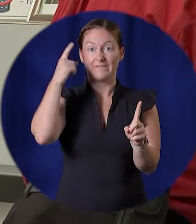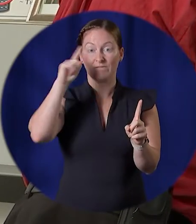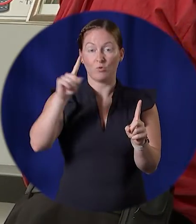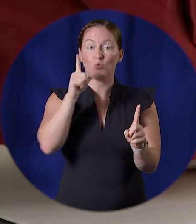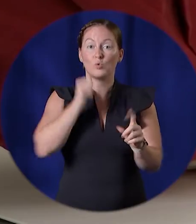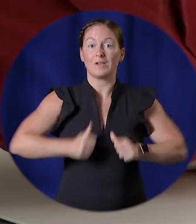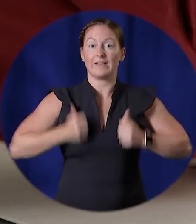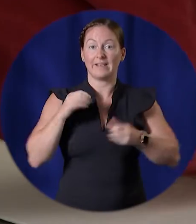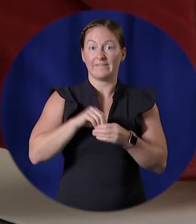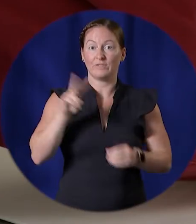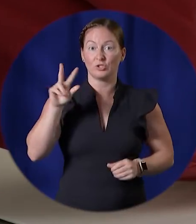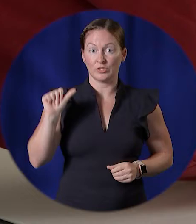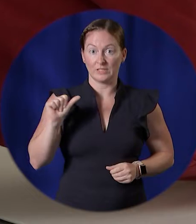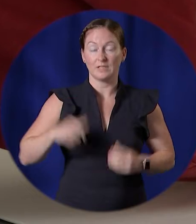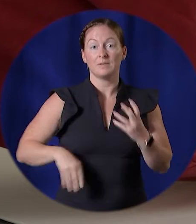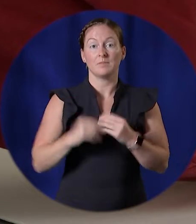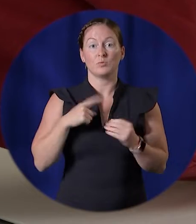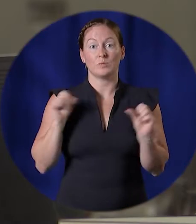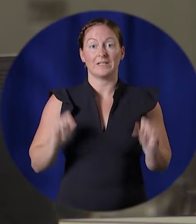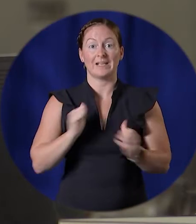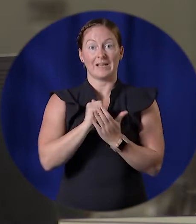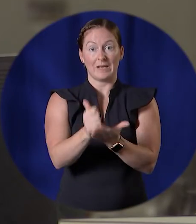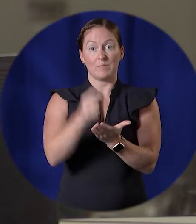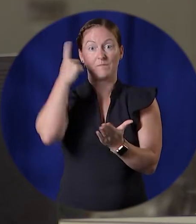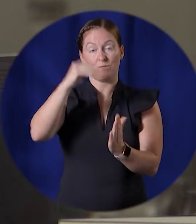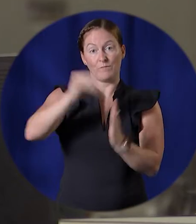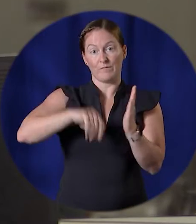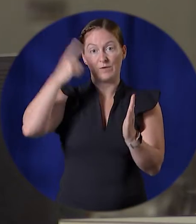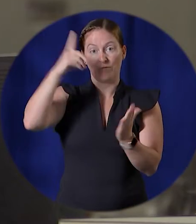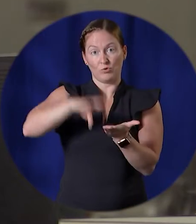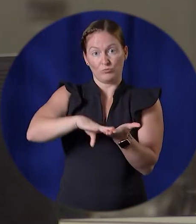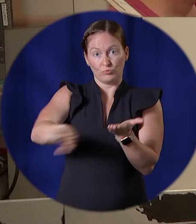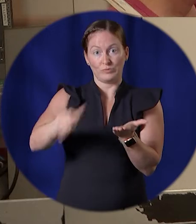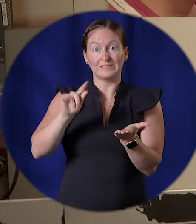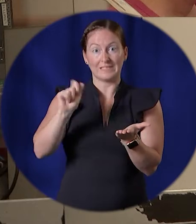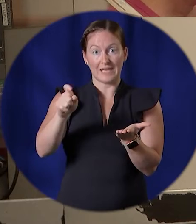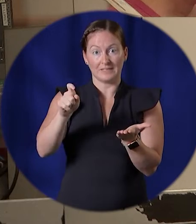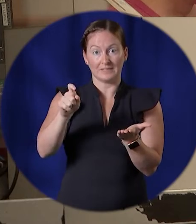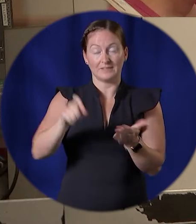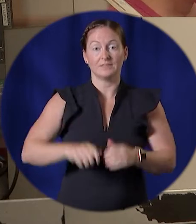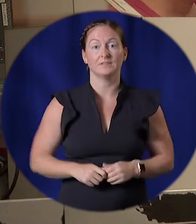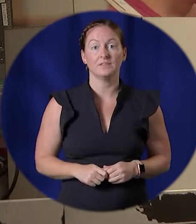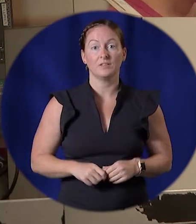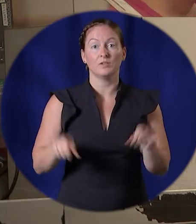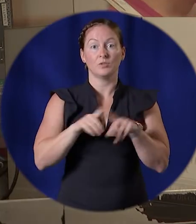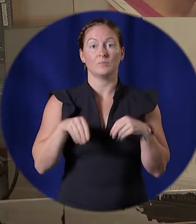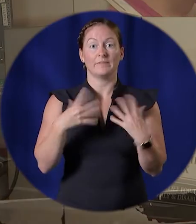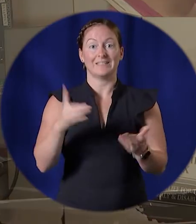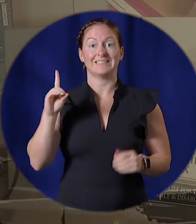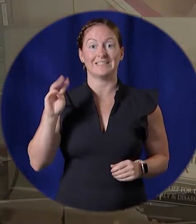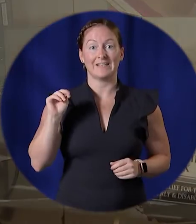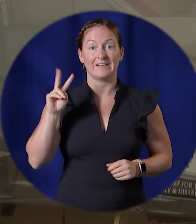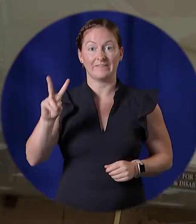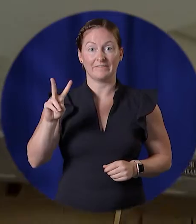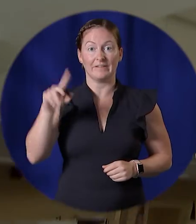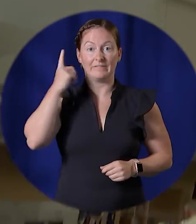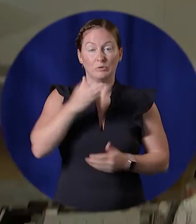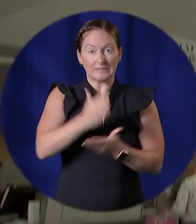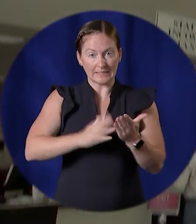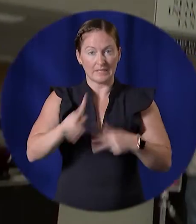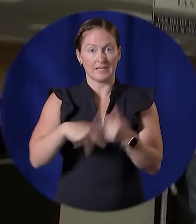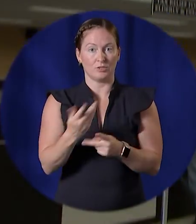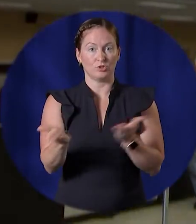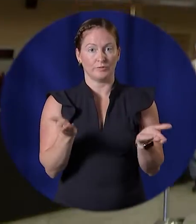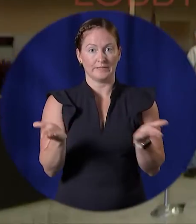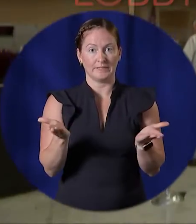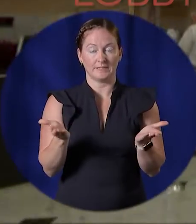residents and assist with tax relief applications. We also provide DMV Select services. Our hours